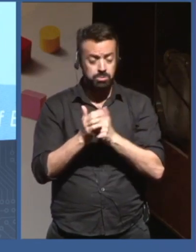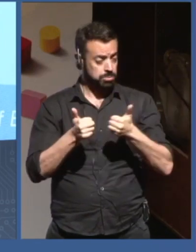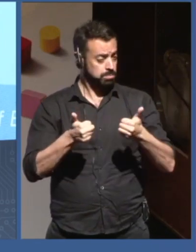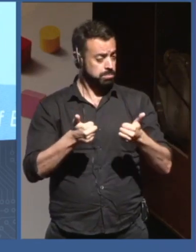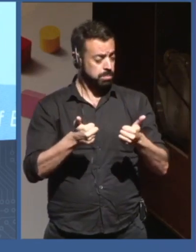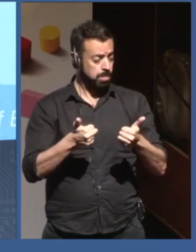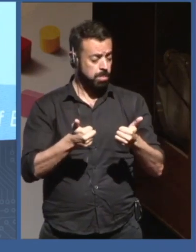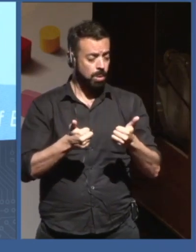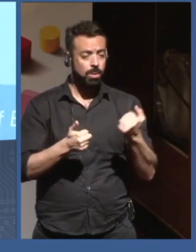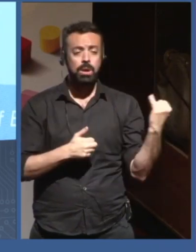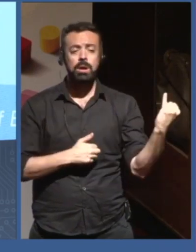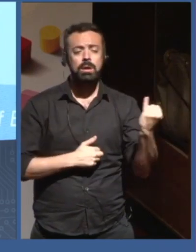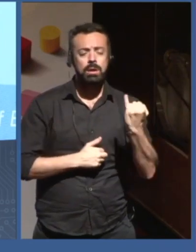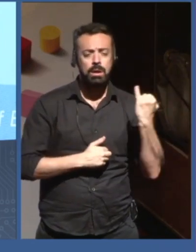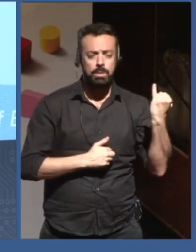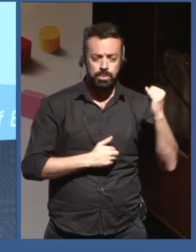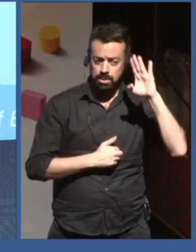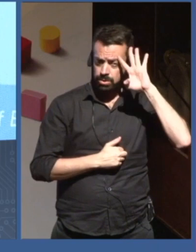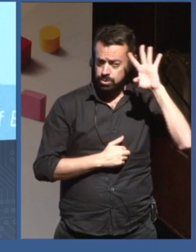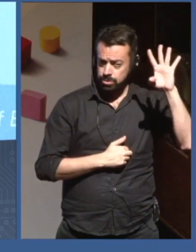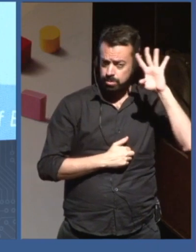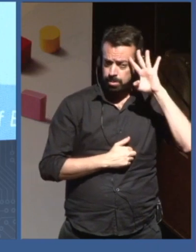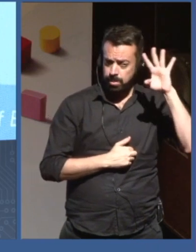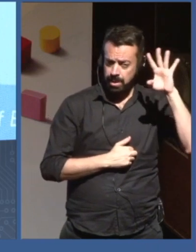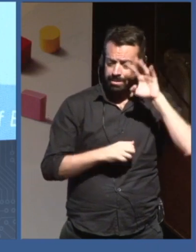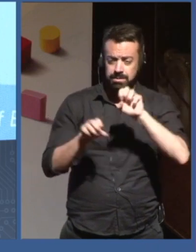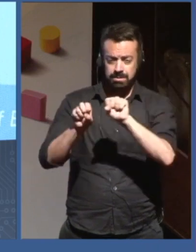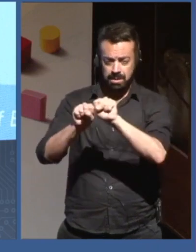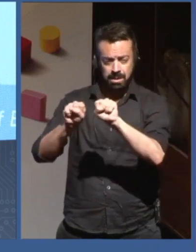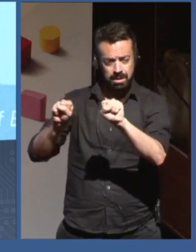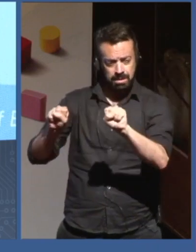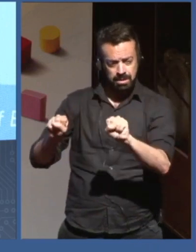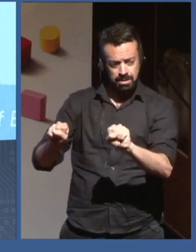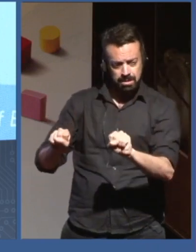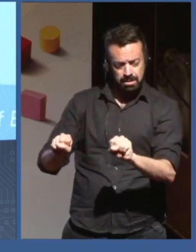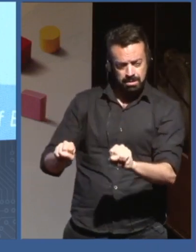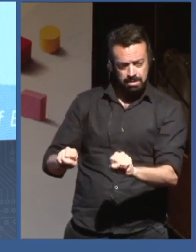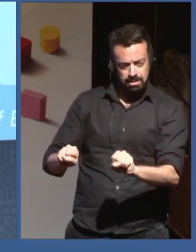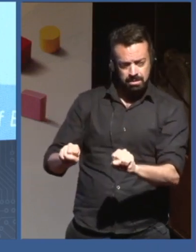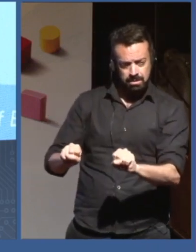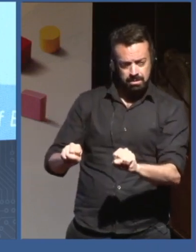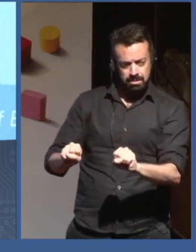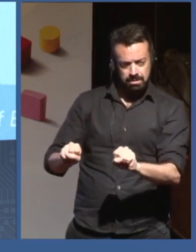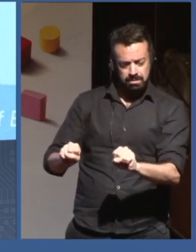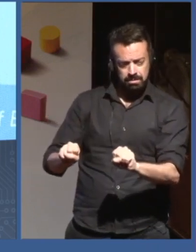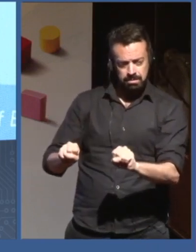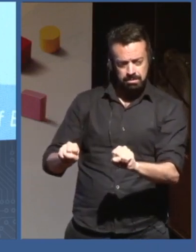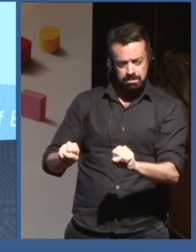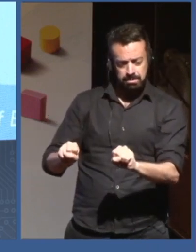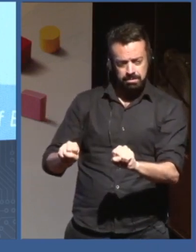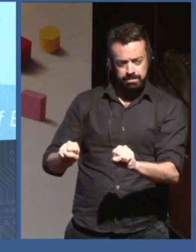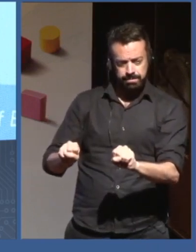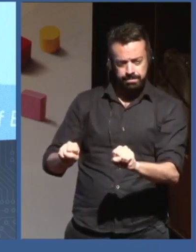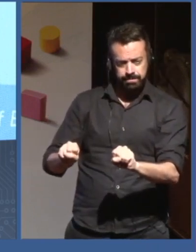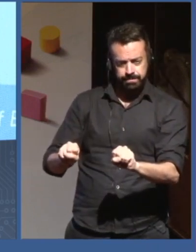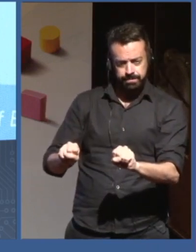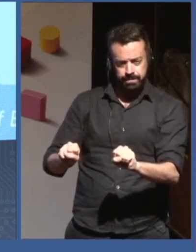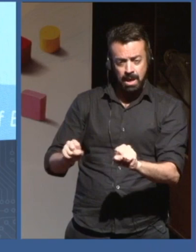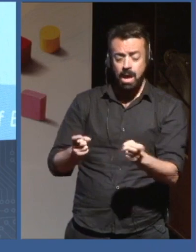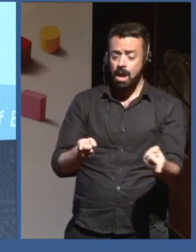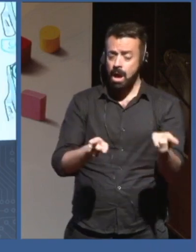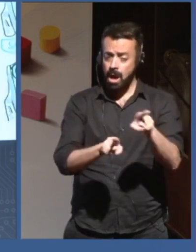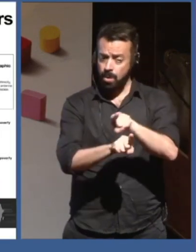in this sort of, like, systems kind of way as opposed to just focusing on just